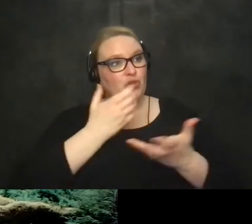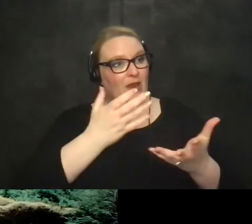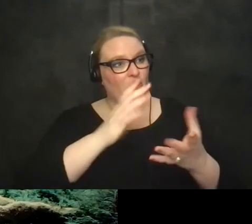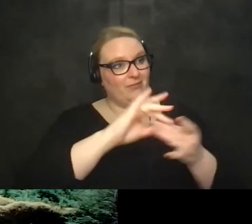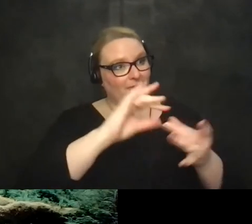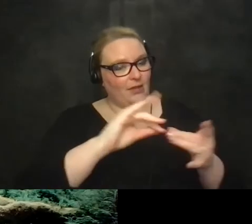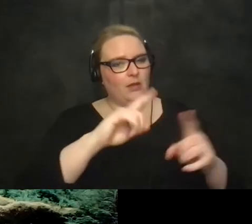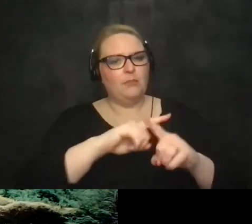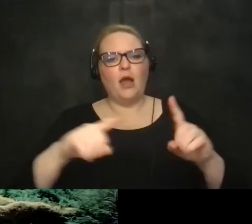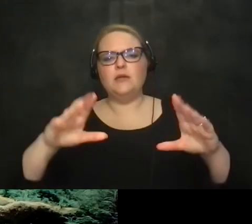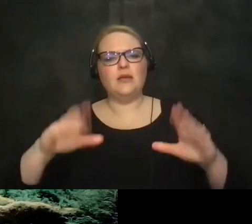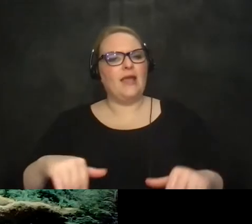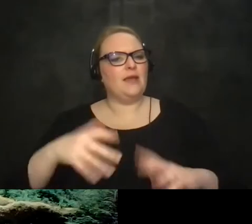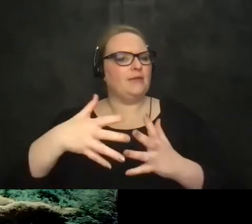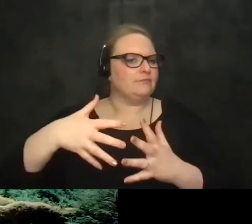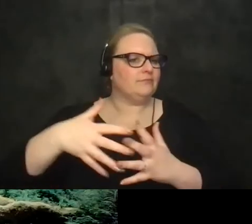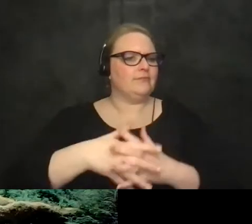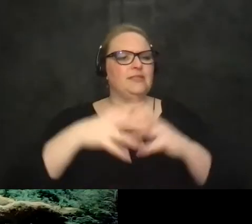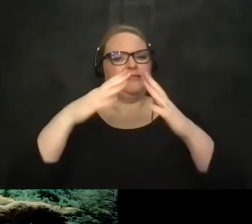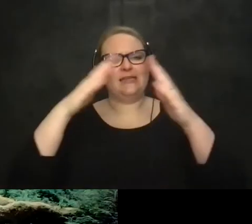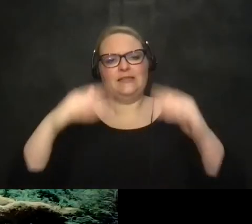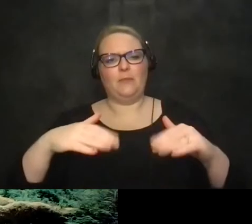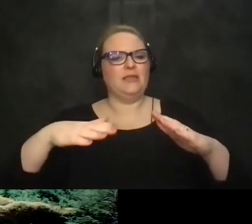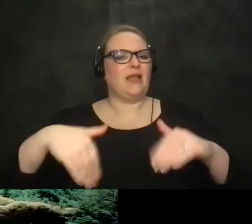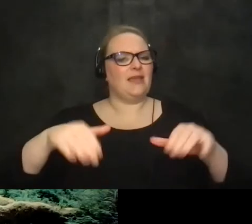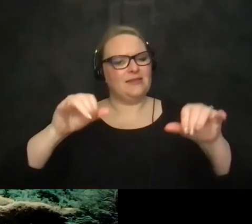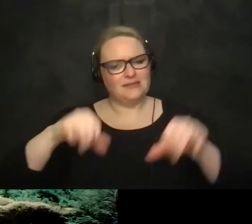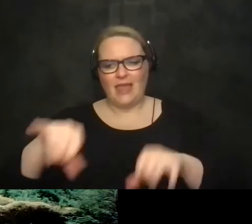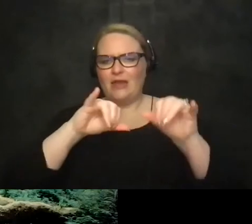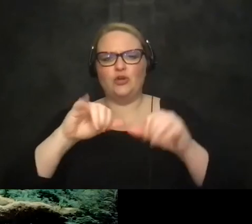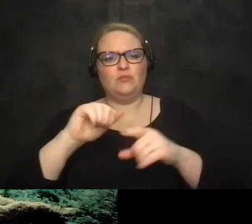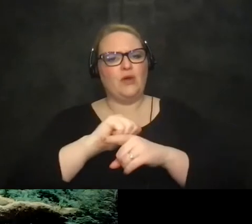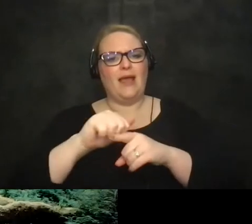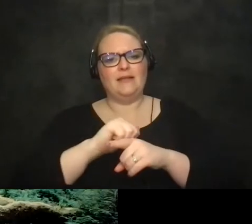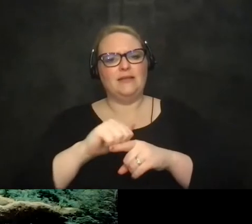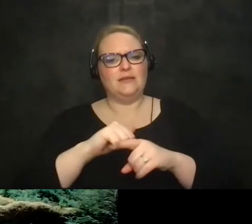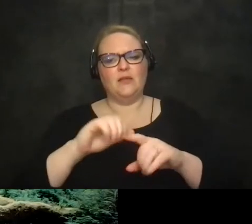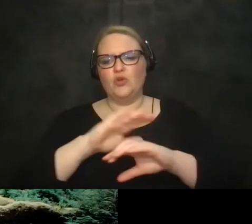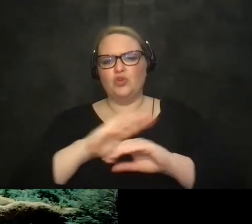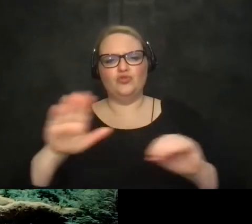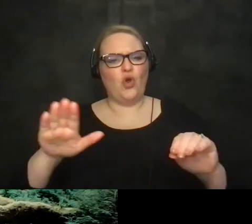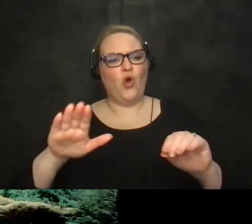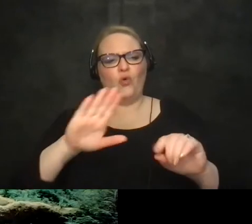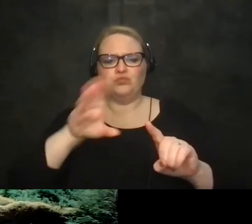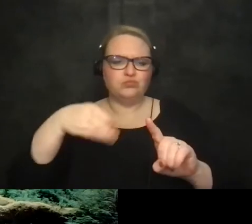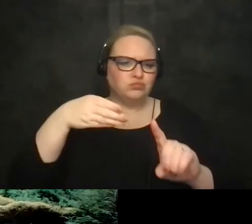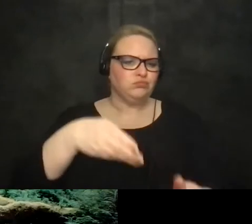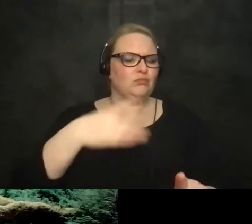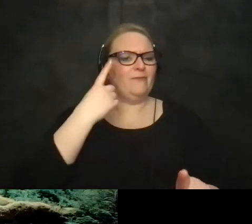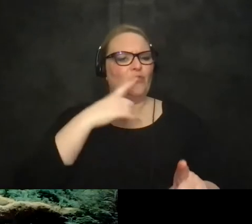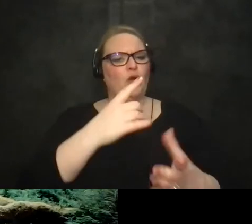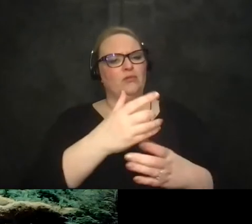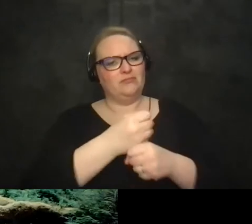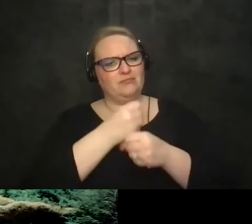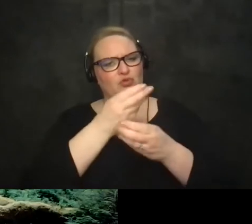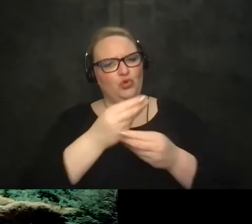systematized yet like it's not a standard practice there's not really a place to go to and get these solutions so we're kind of at the stage of